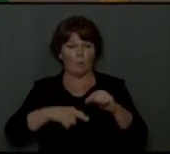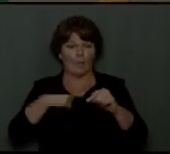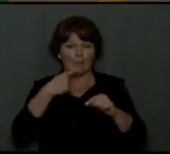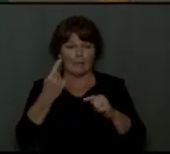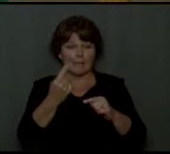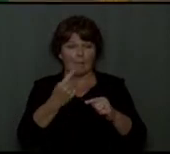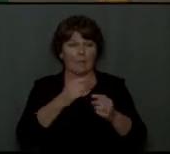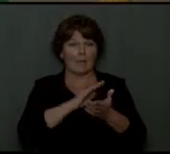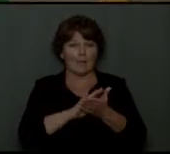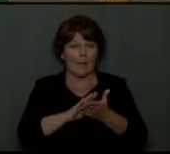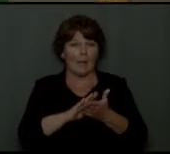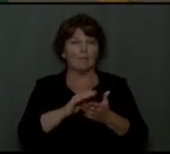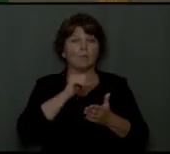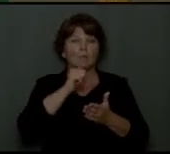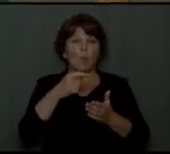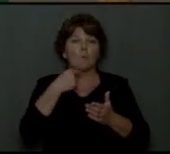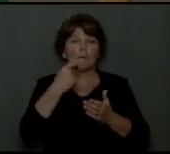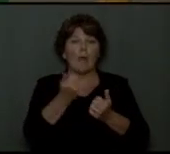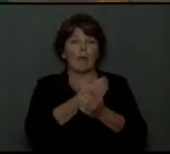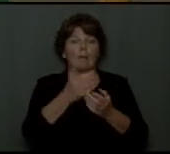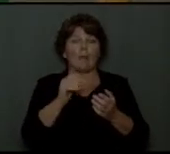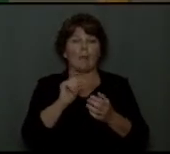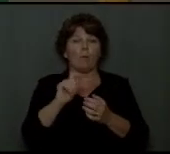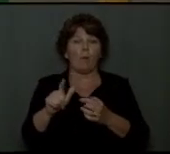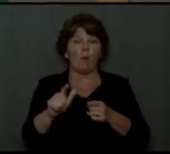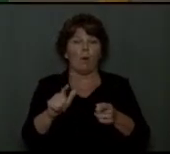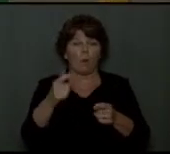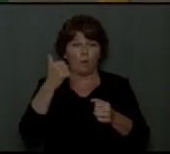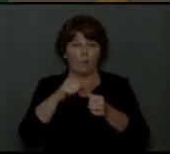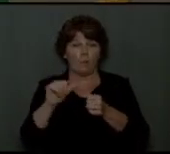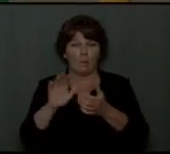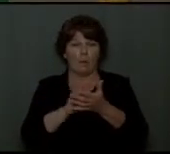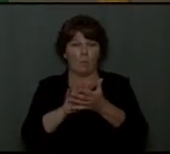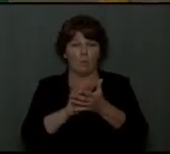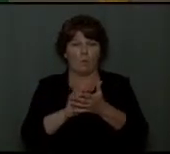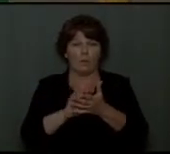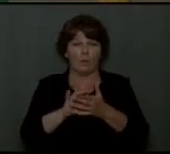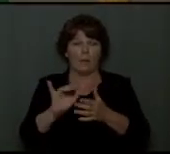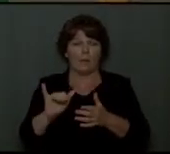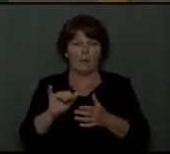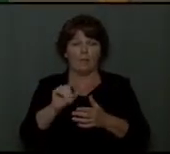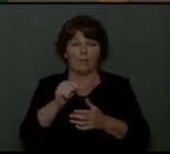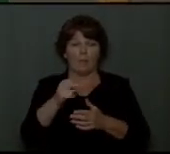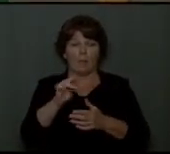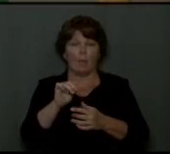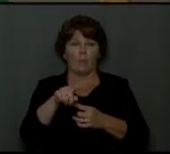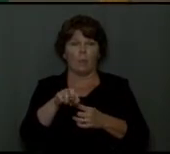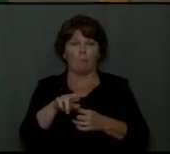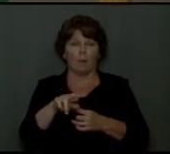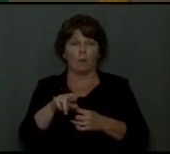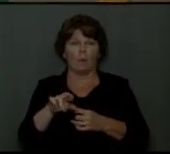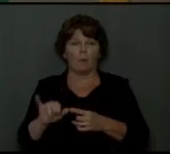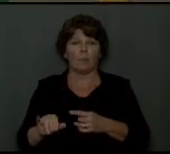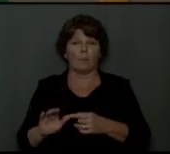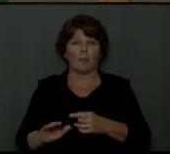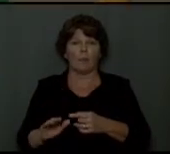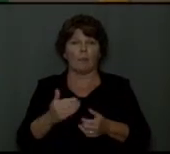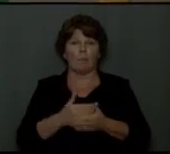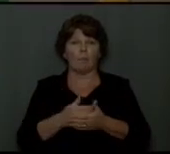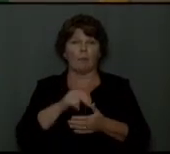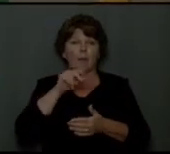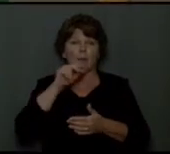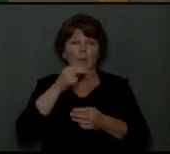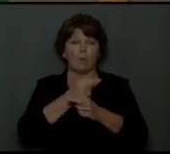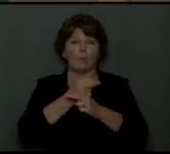What a joy it is to have such a large family, as many as the sands of the sea and the